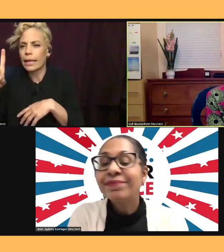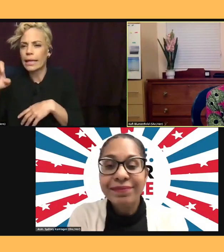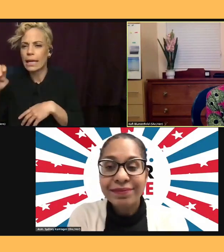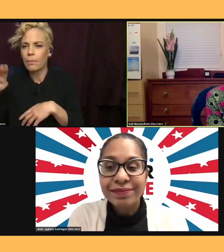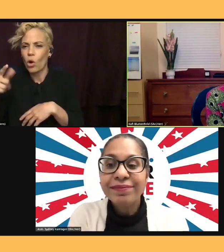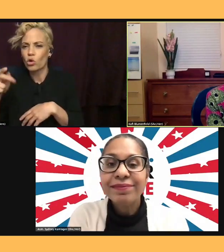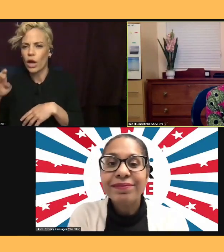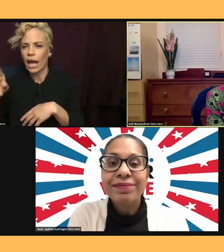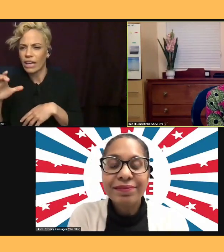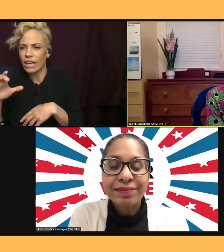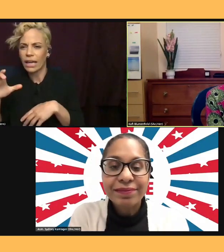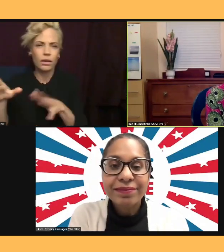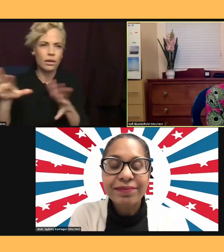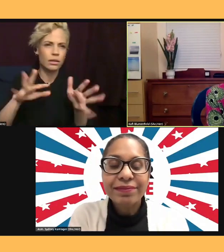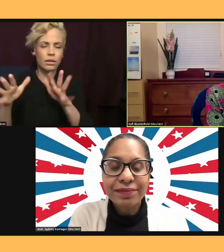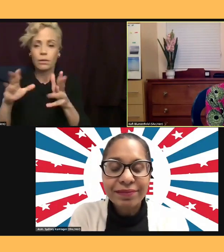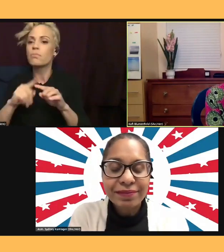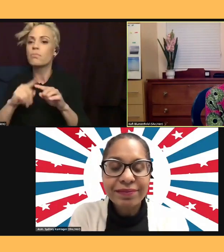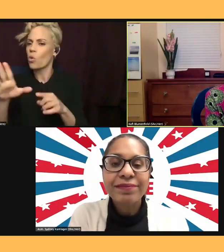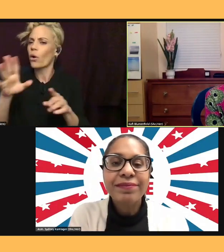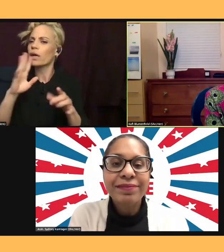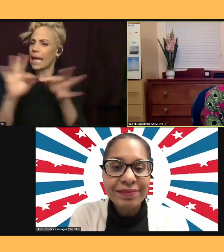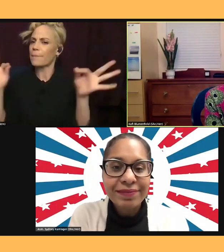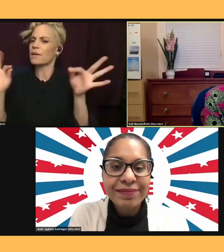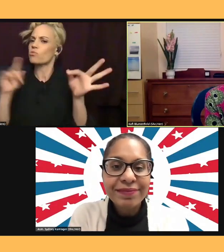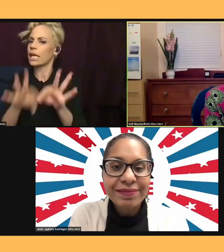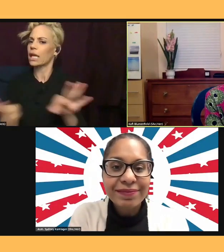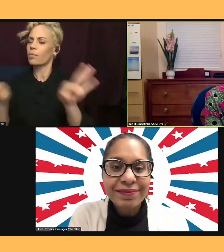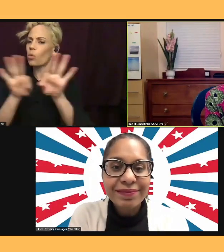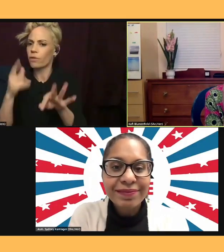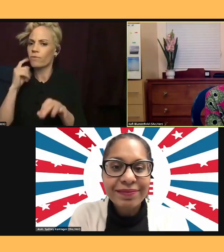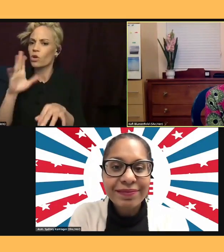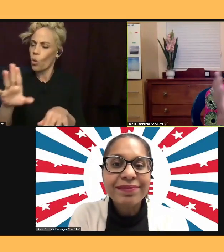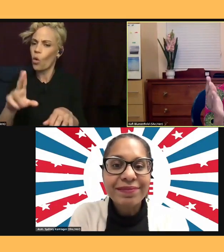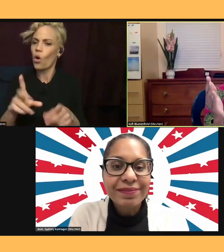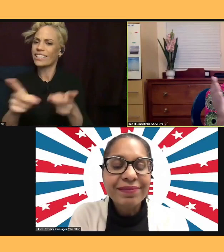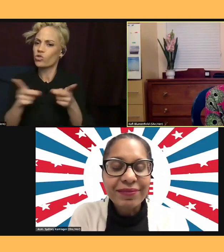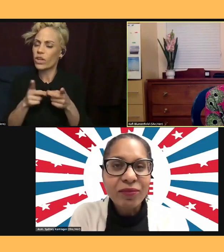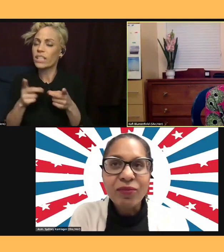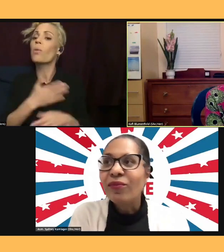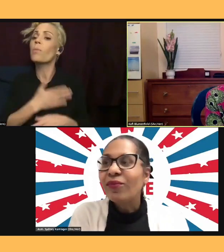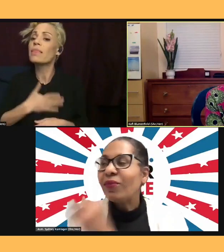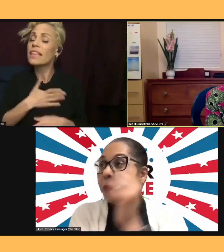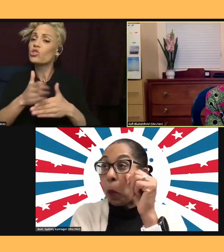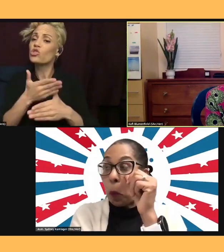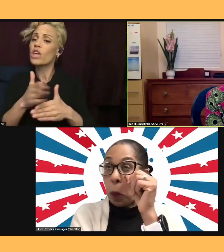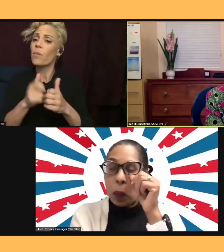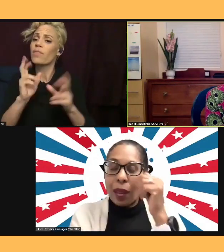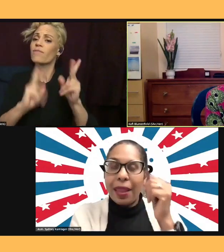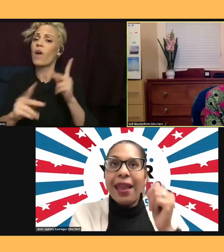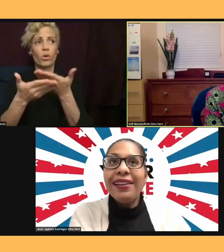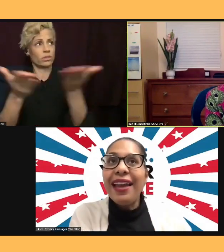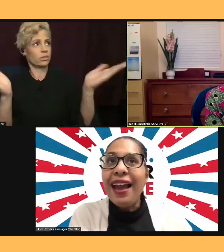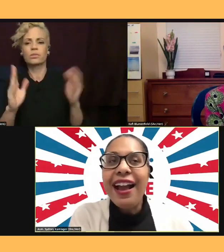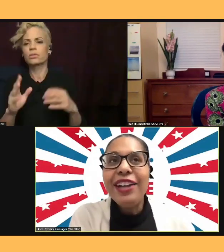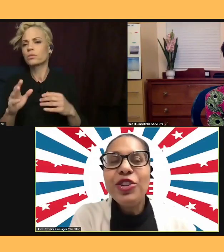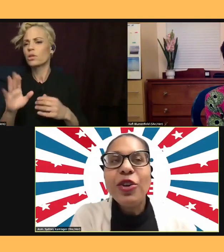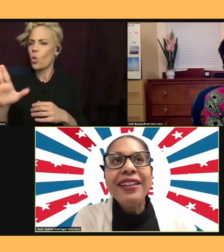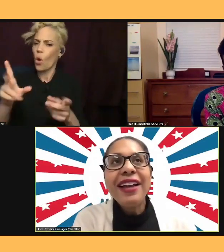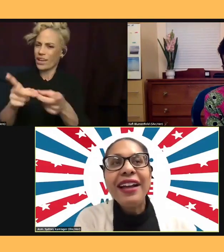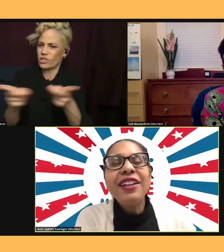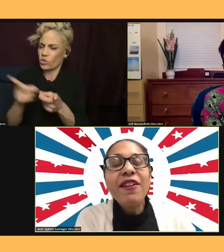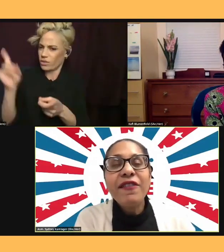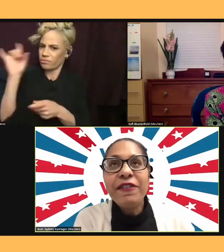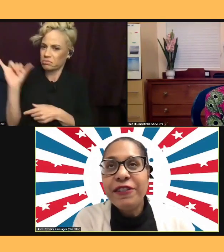particularly for your district. So can you just share with folks a little bit about your district? Yeah, you know, I love the